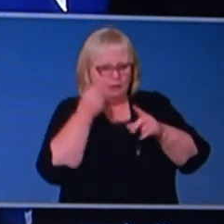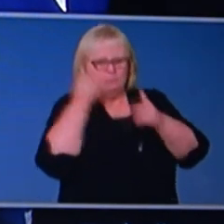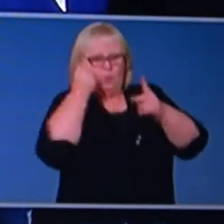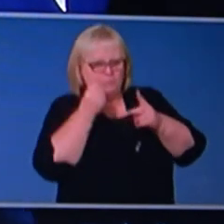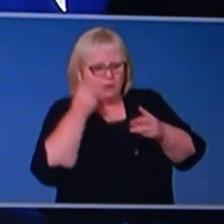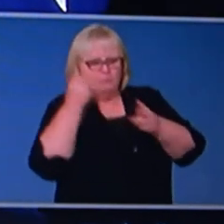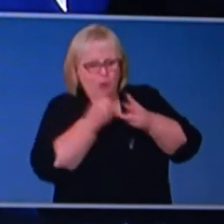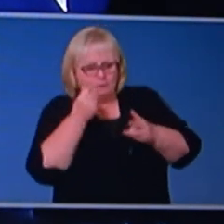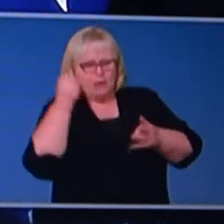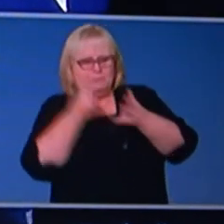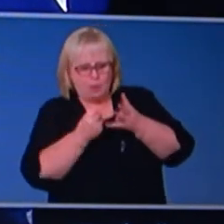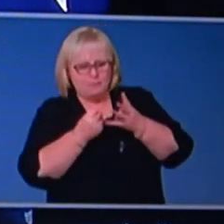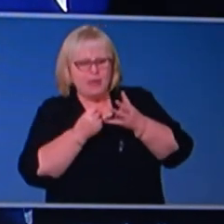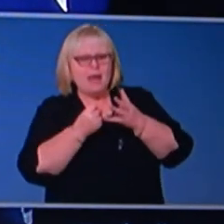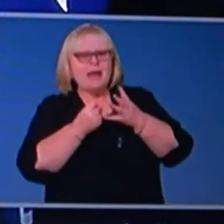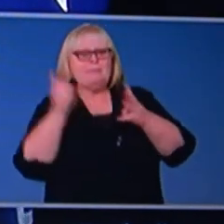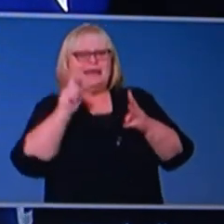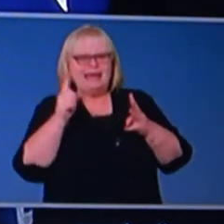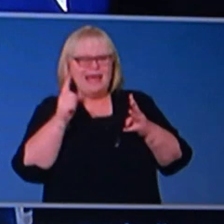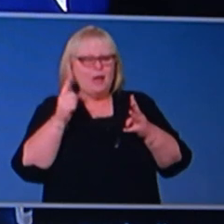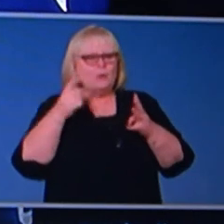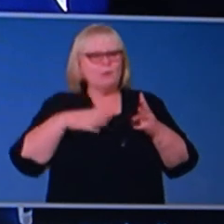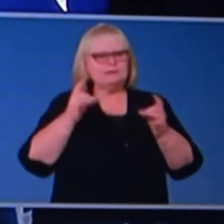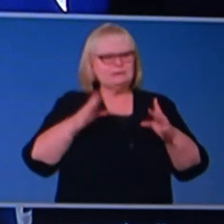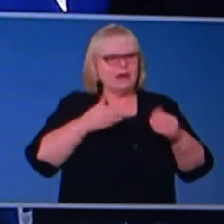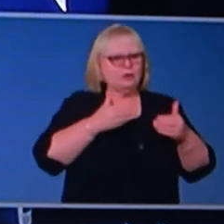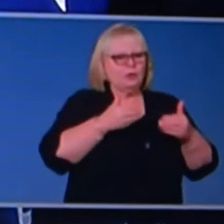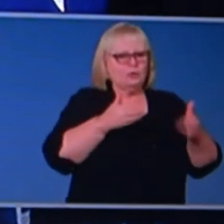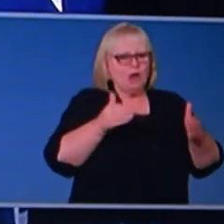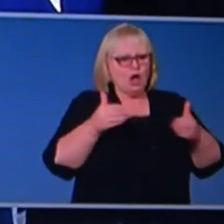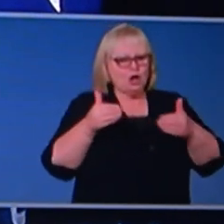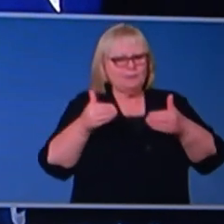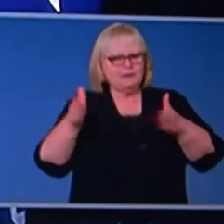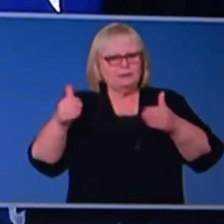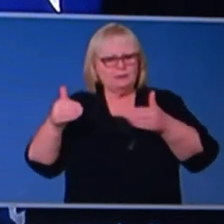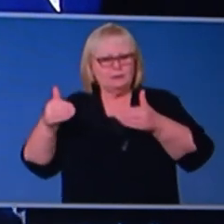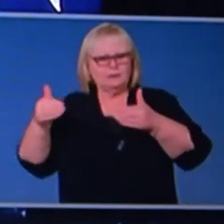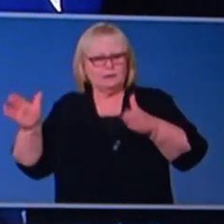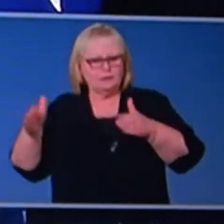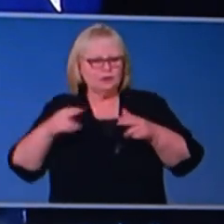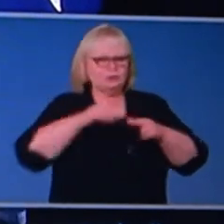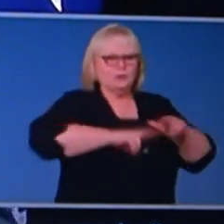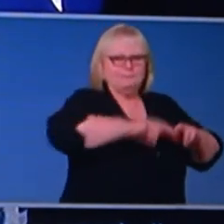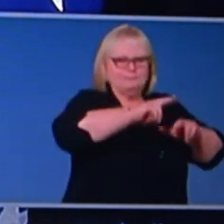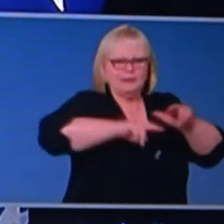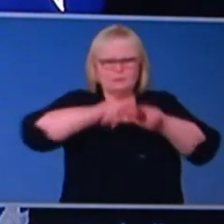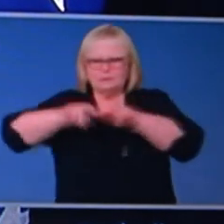plan to reopen and to rebuild the road back, which we have been on now for a few weeks.